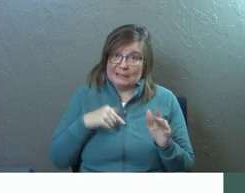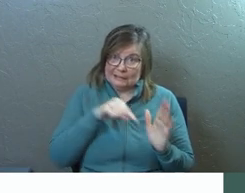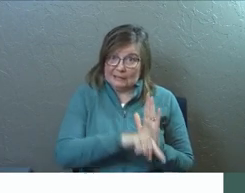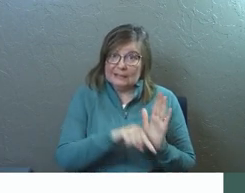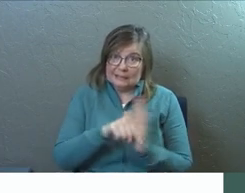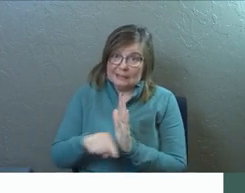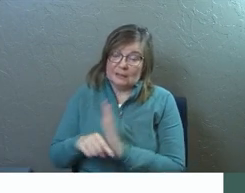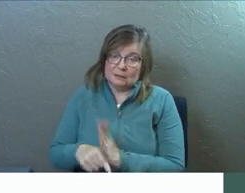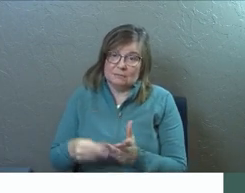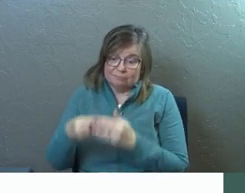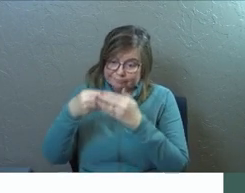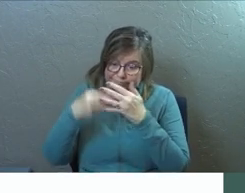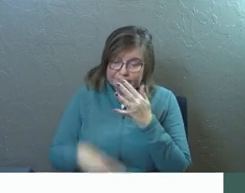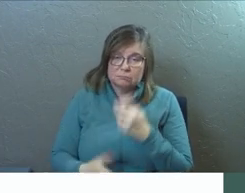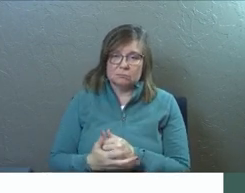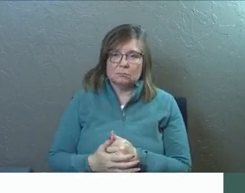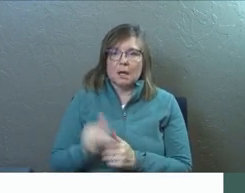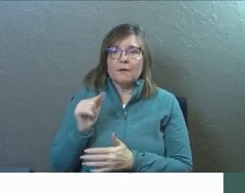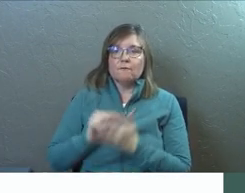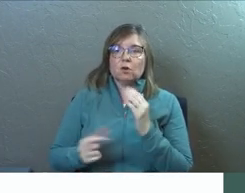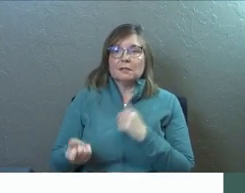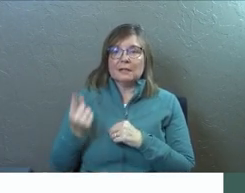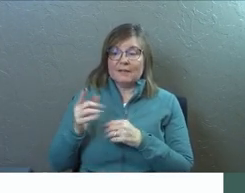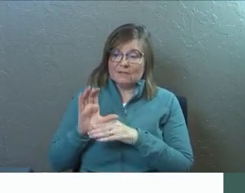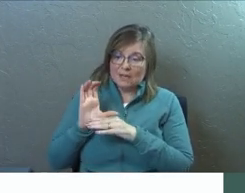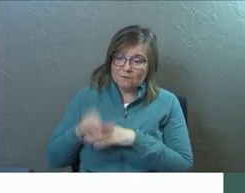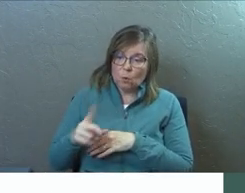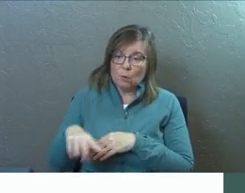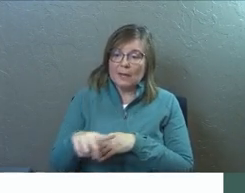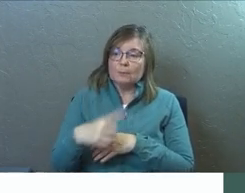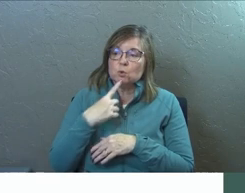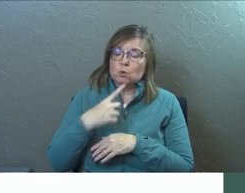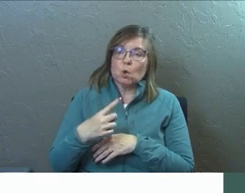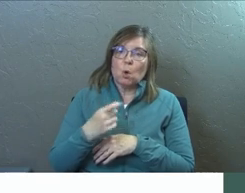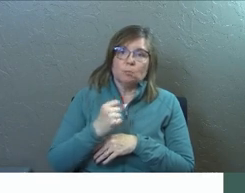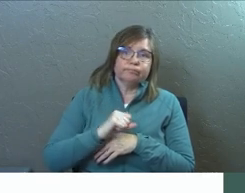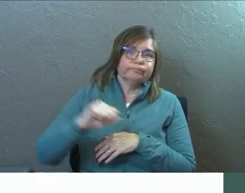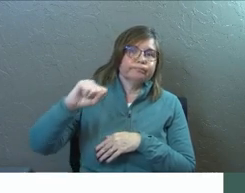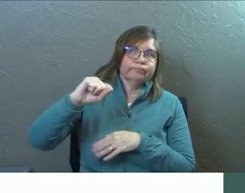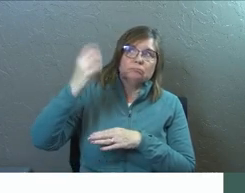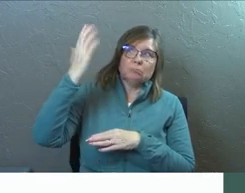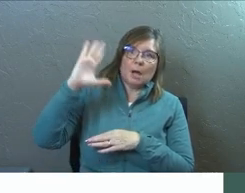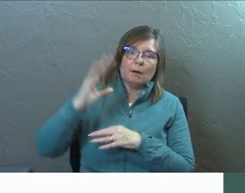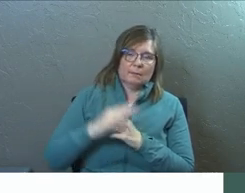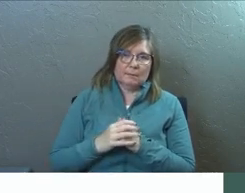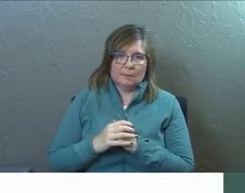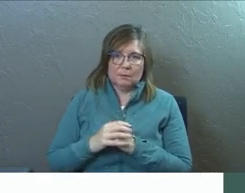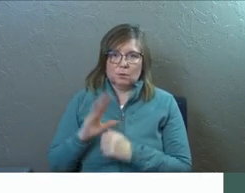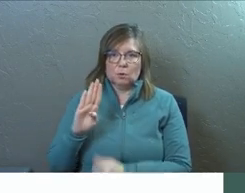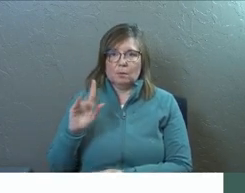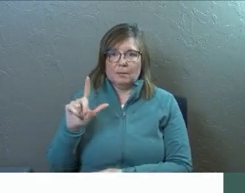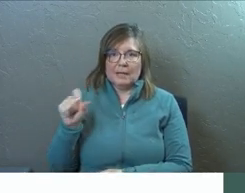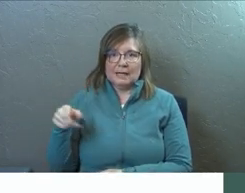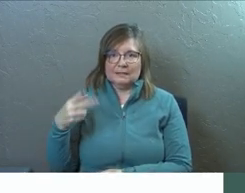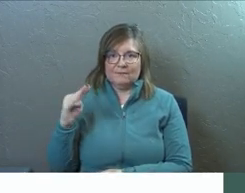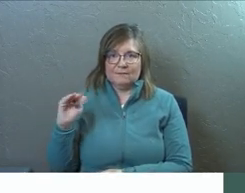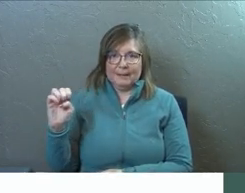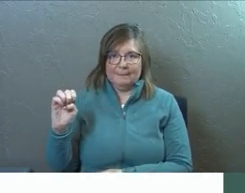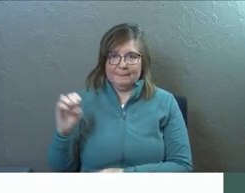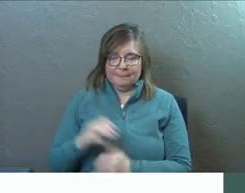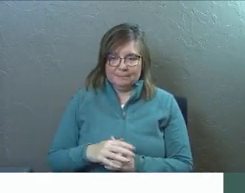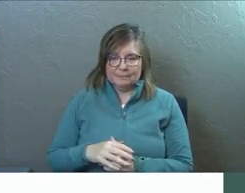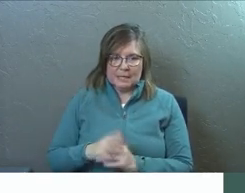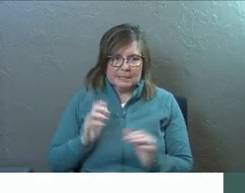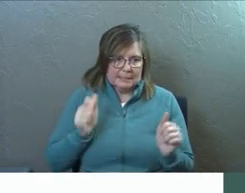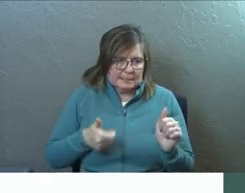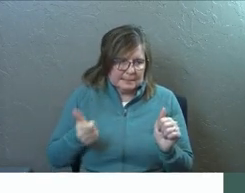death. And then verse 11, he tried to force them even to blaspheme. And he hunted them down from, from